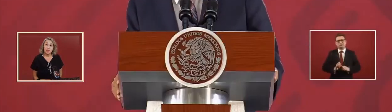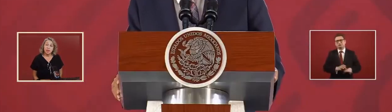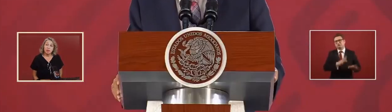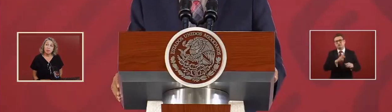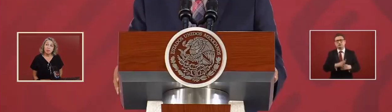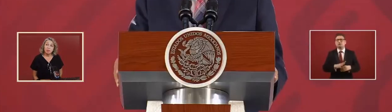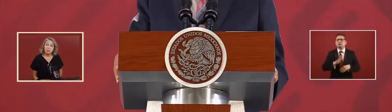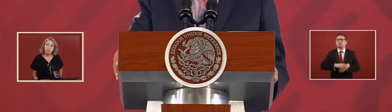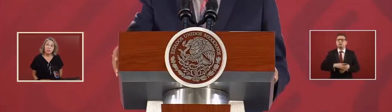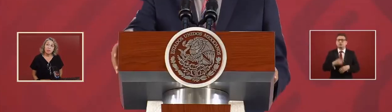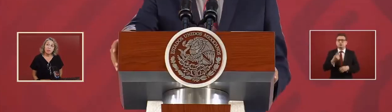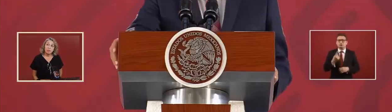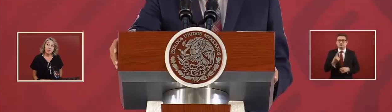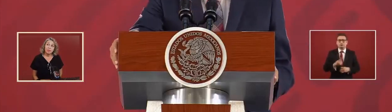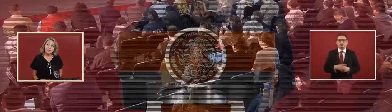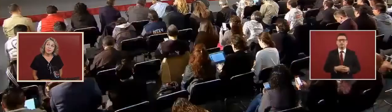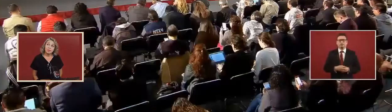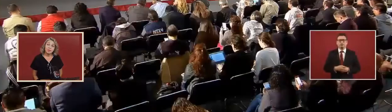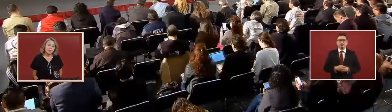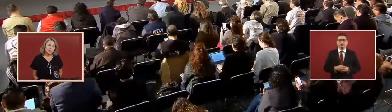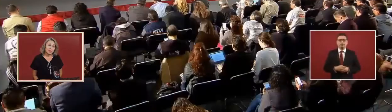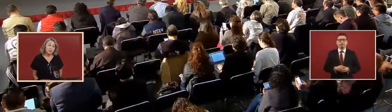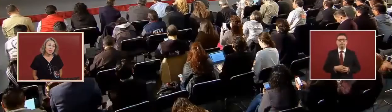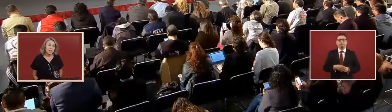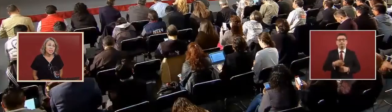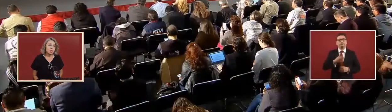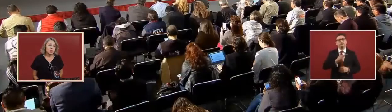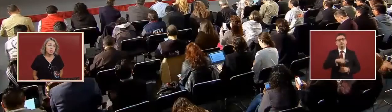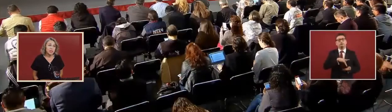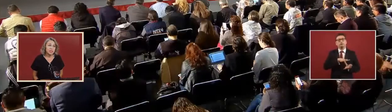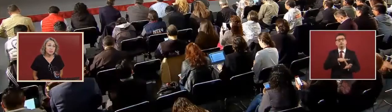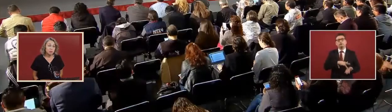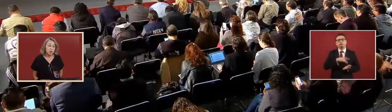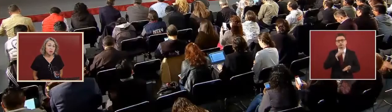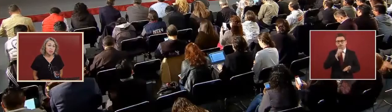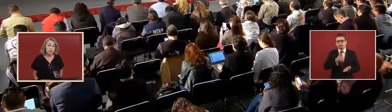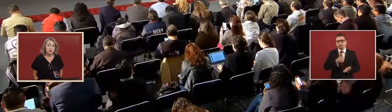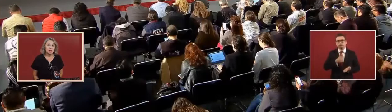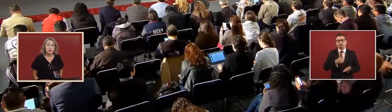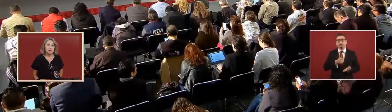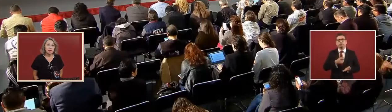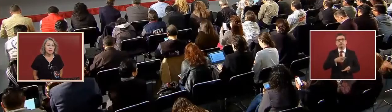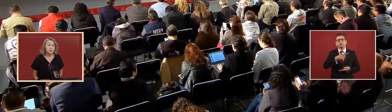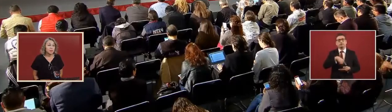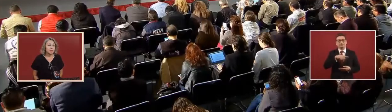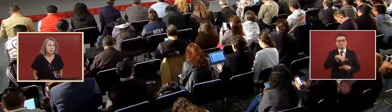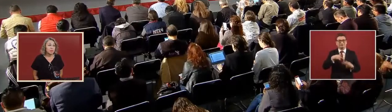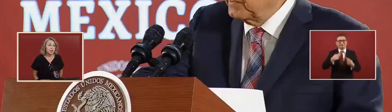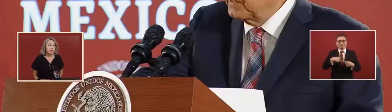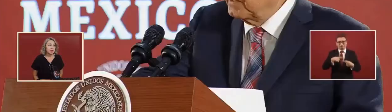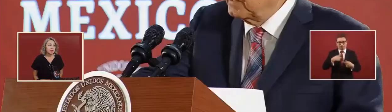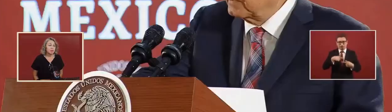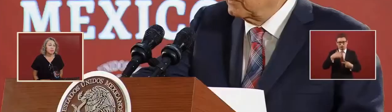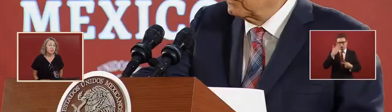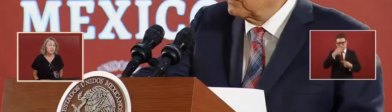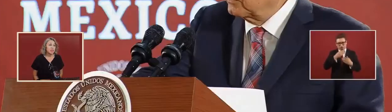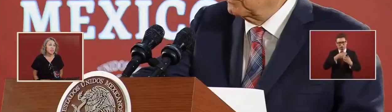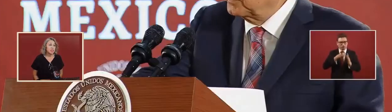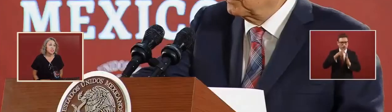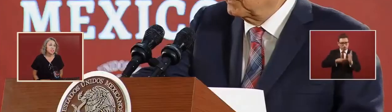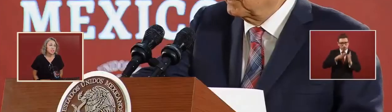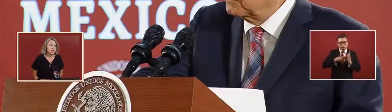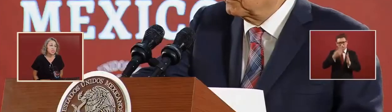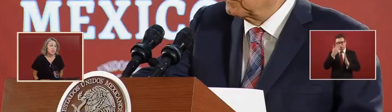because they weren't being supported for the technicians of the